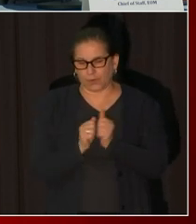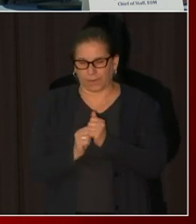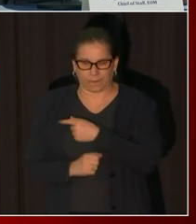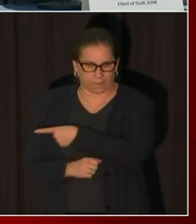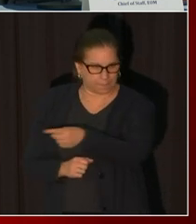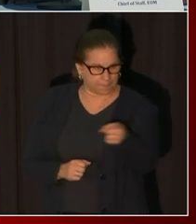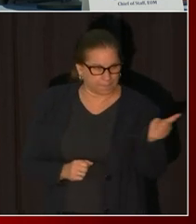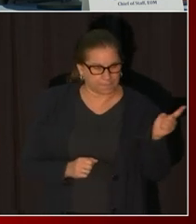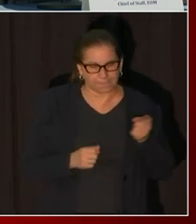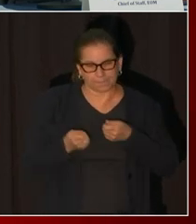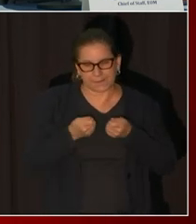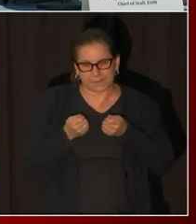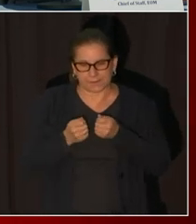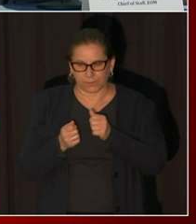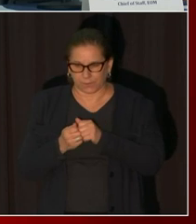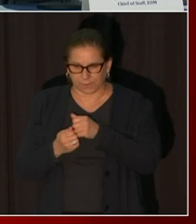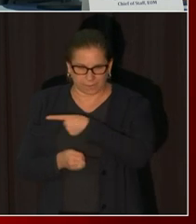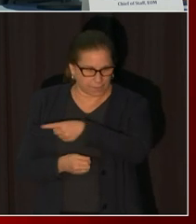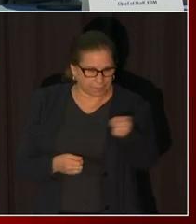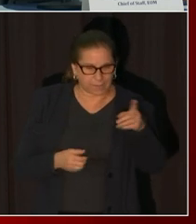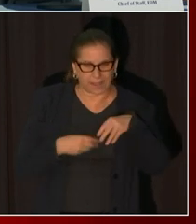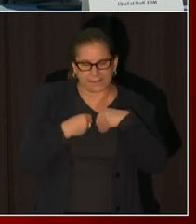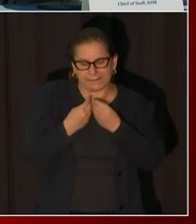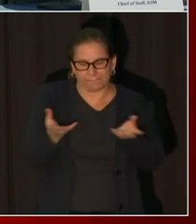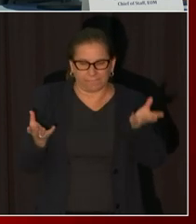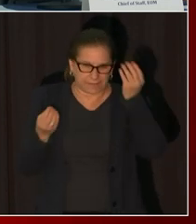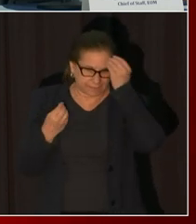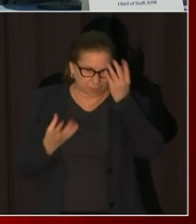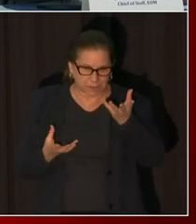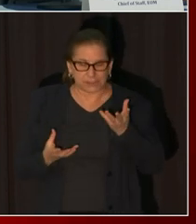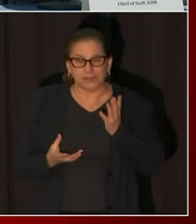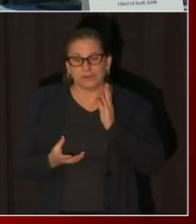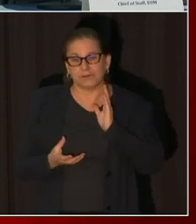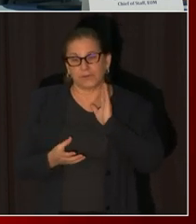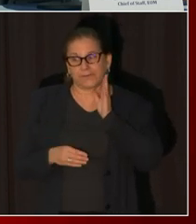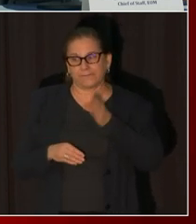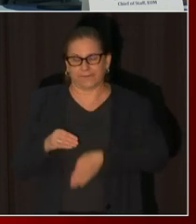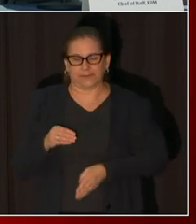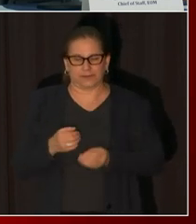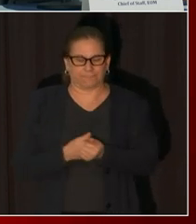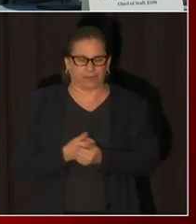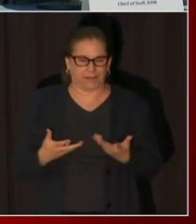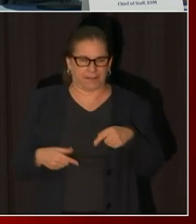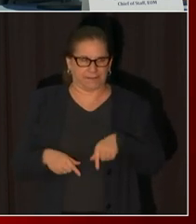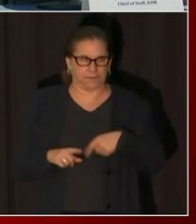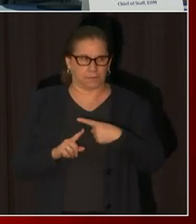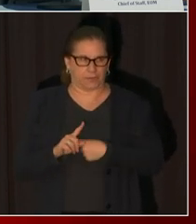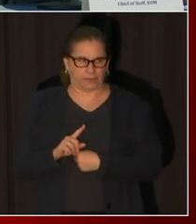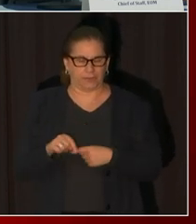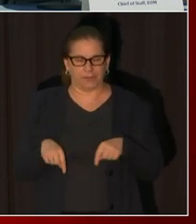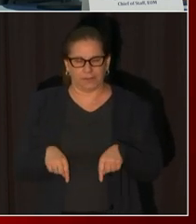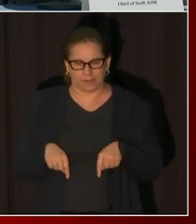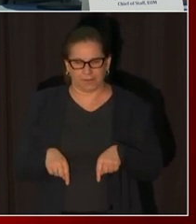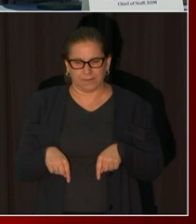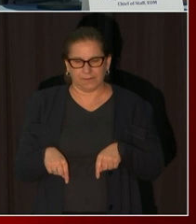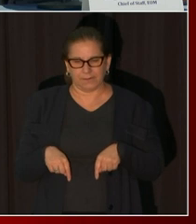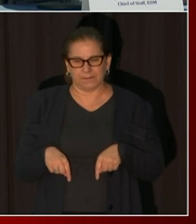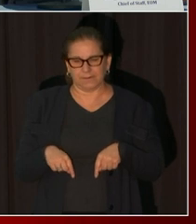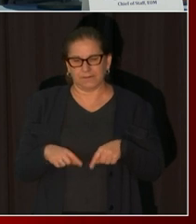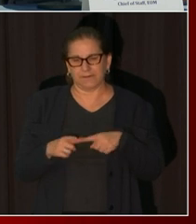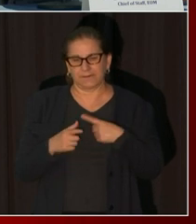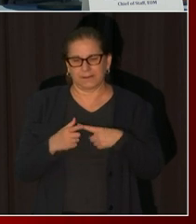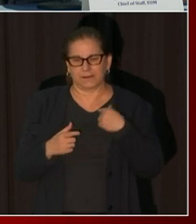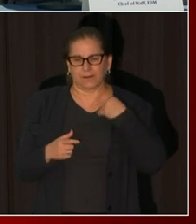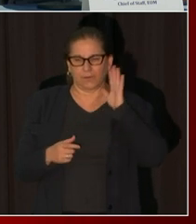get an award and we hope to have that process wrapped up this month so that we know how much funding was allocated to